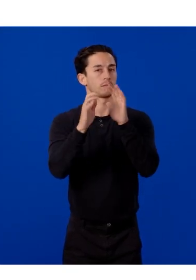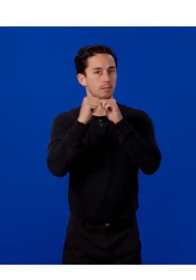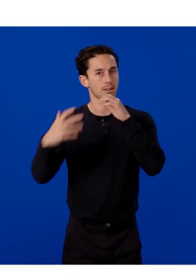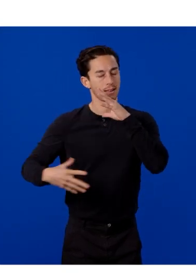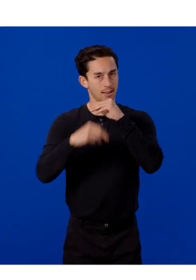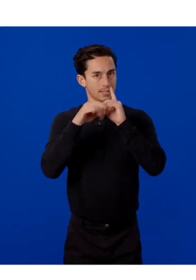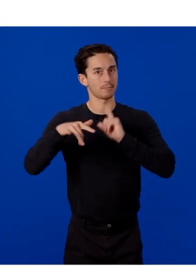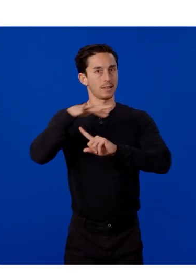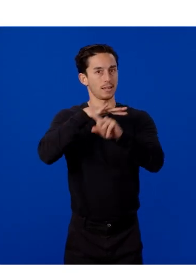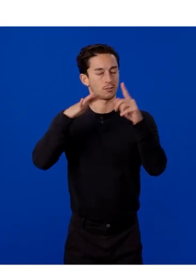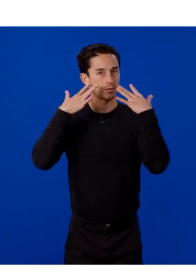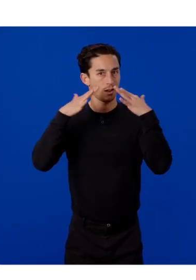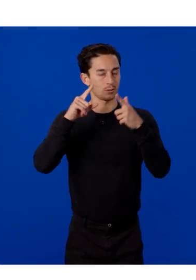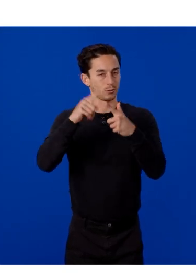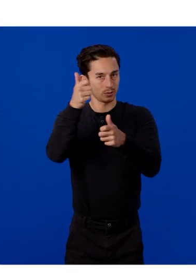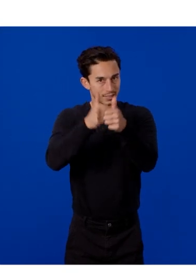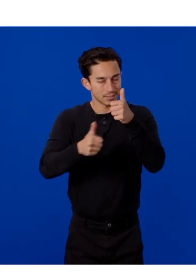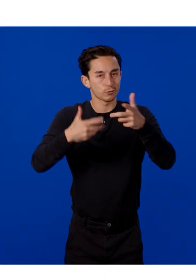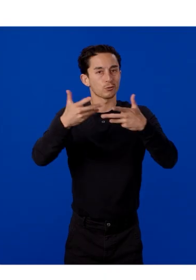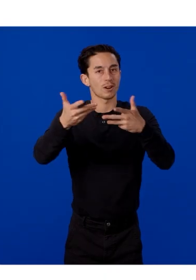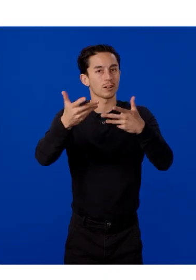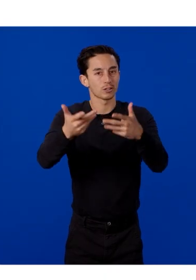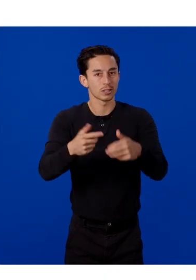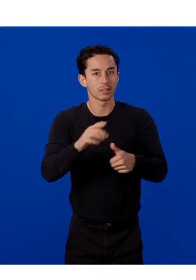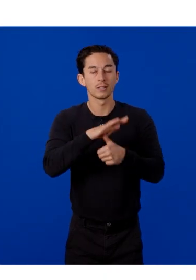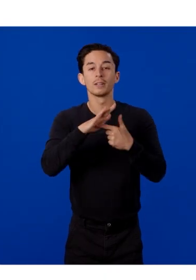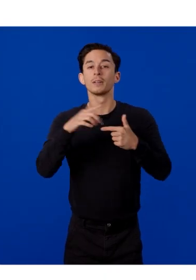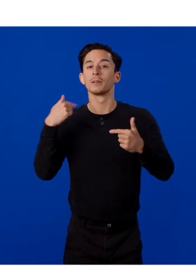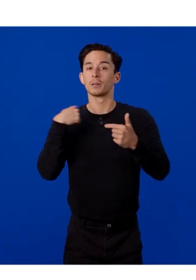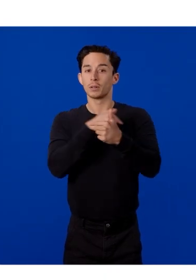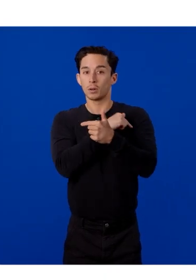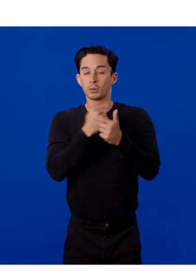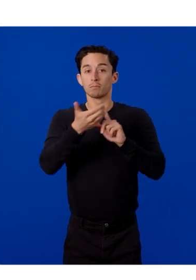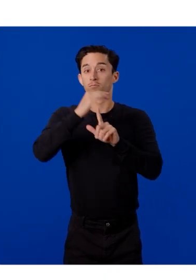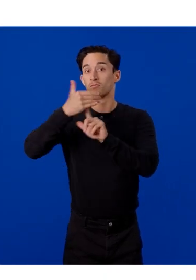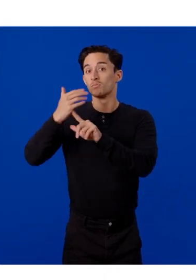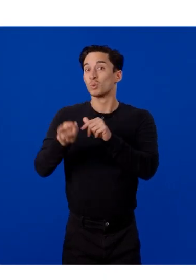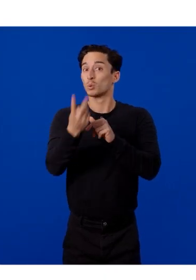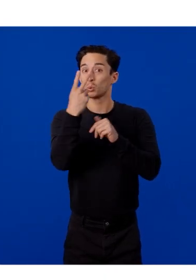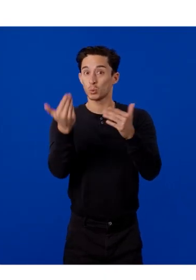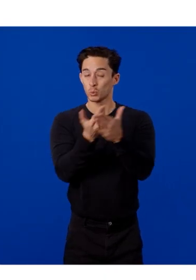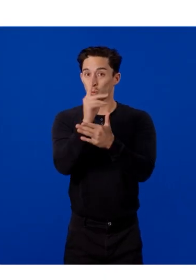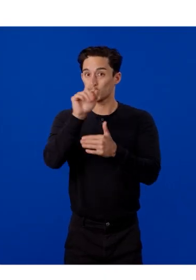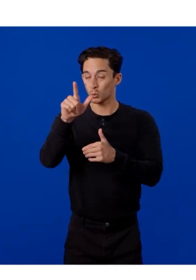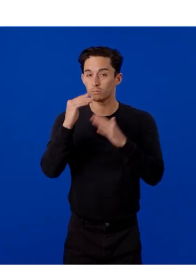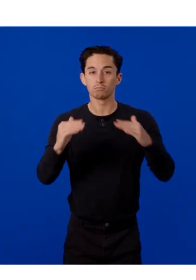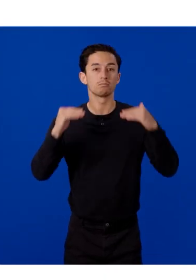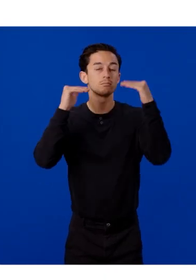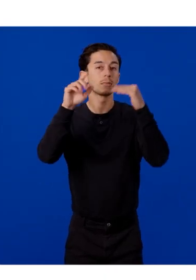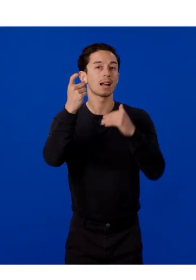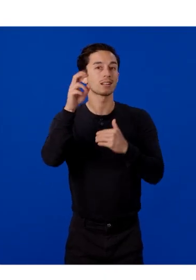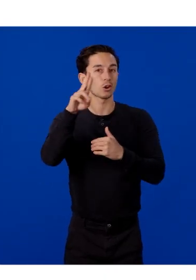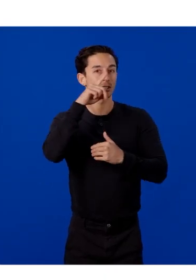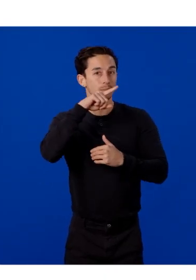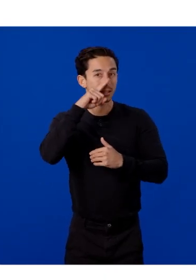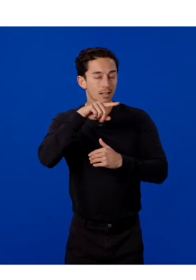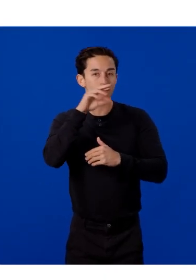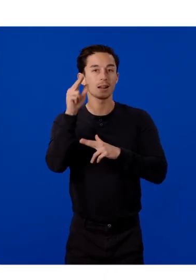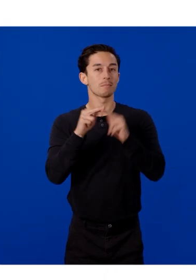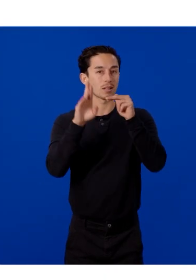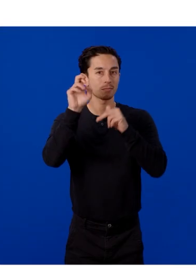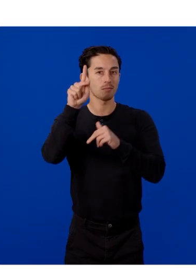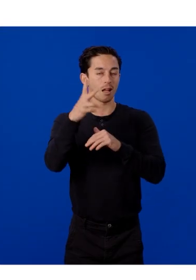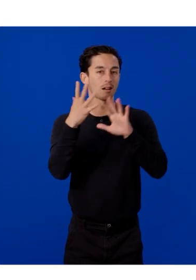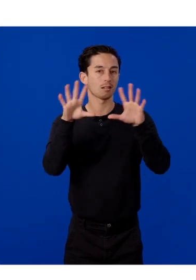spatial audio to each interaction. We unveiled two brand new tools with the updated XR simulator and the building blocks